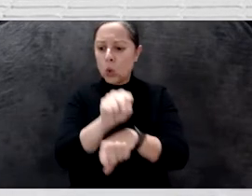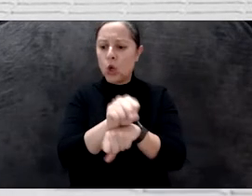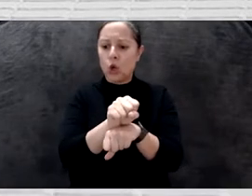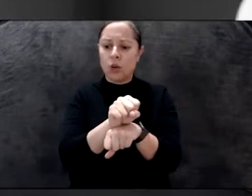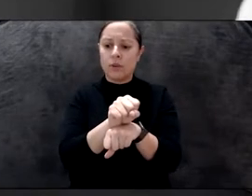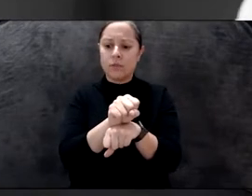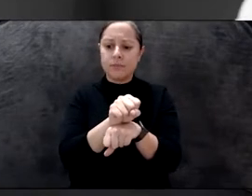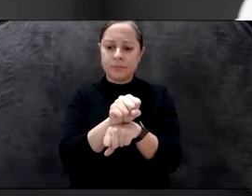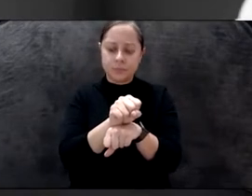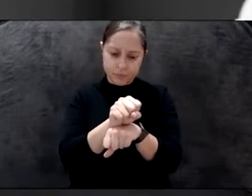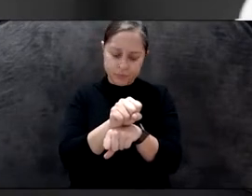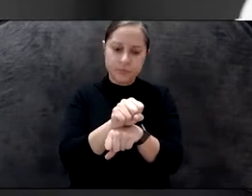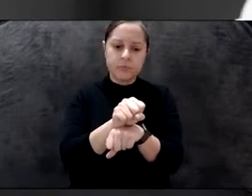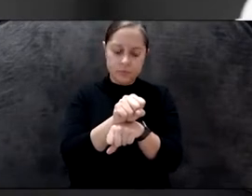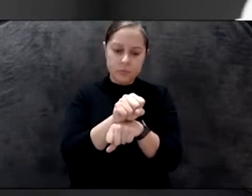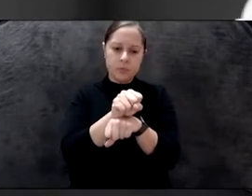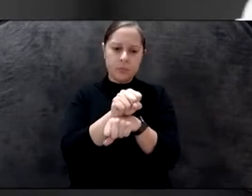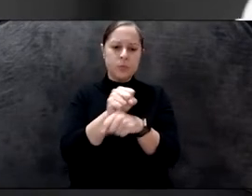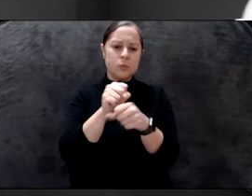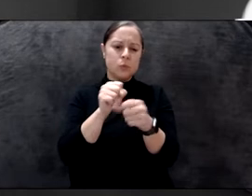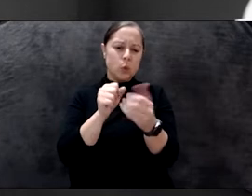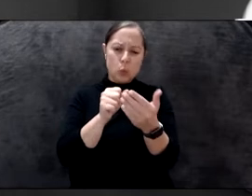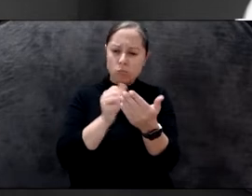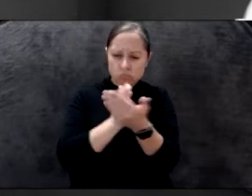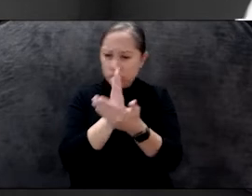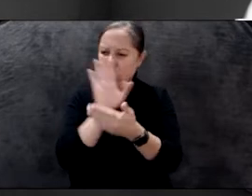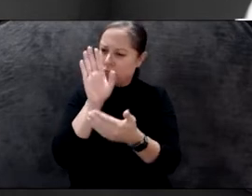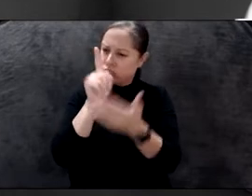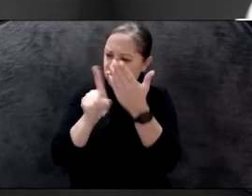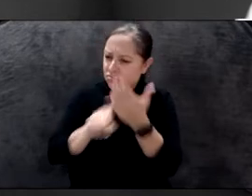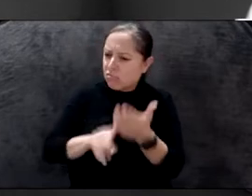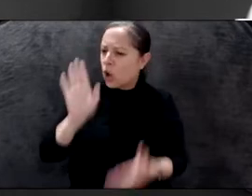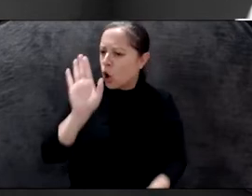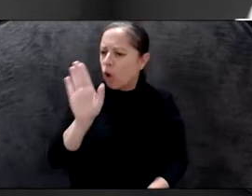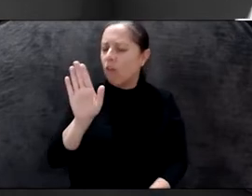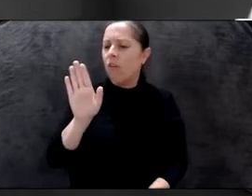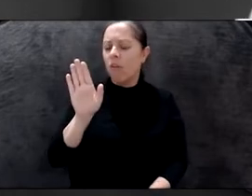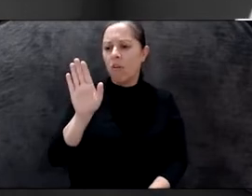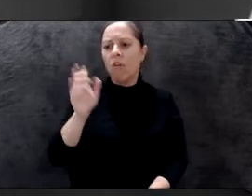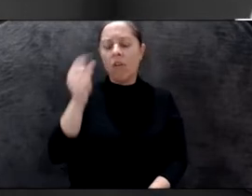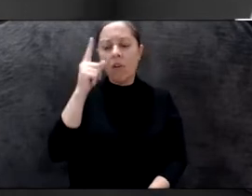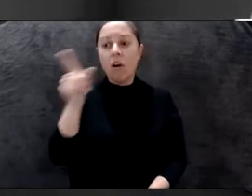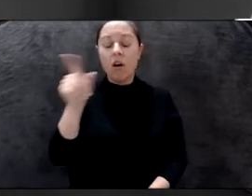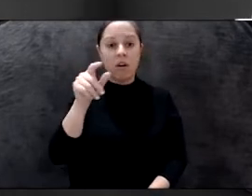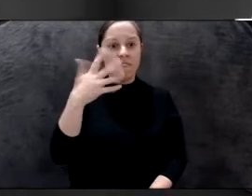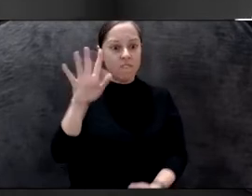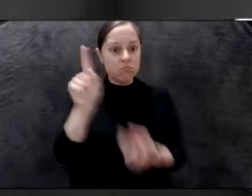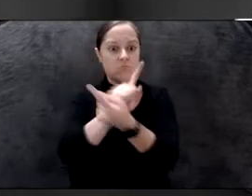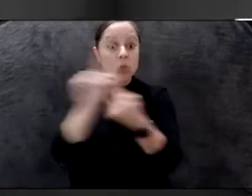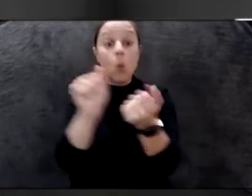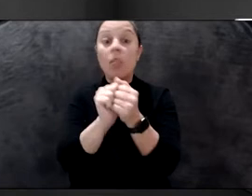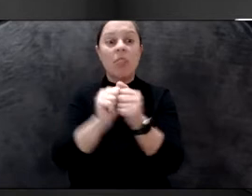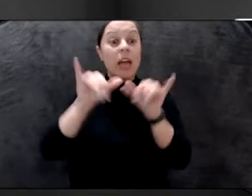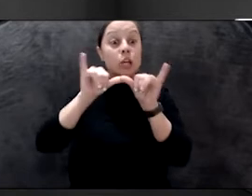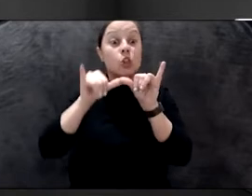And then, you know, you go through to his research, and then you see that he was also meeting engineers at NASA, and not only with